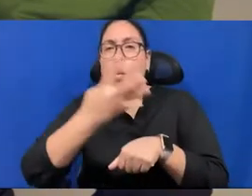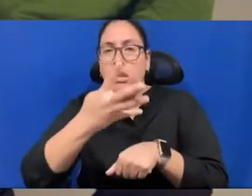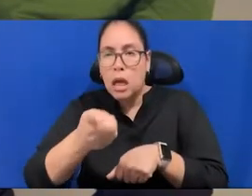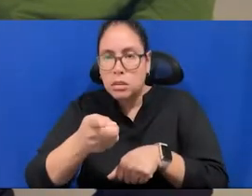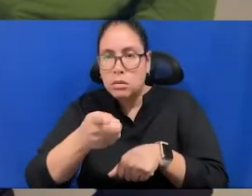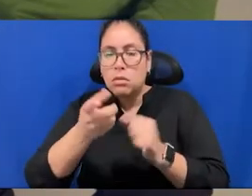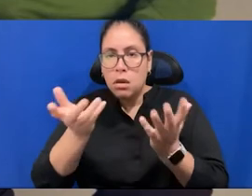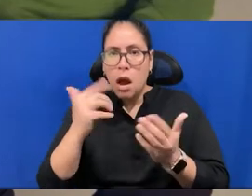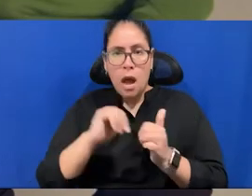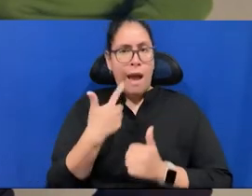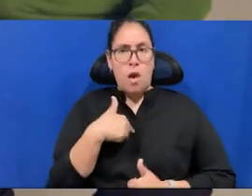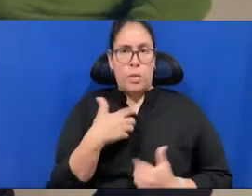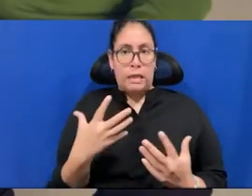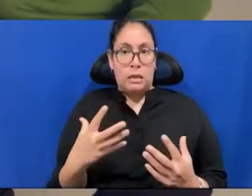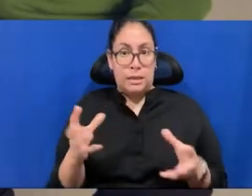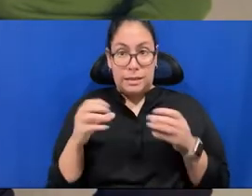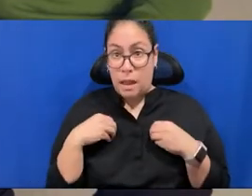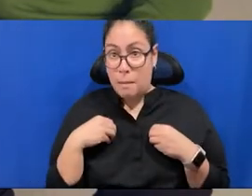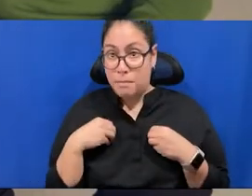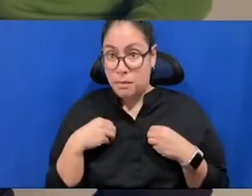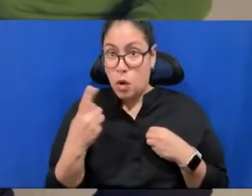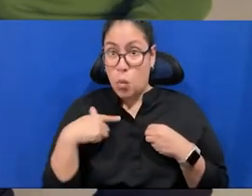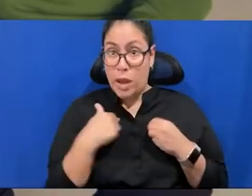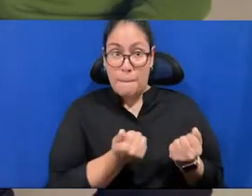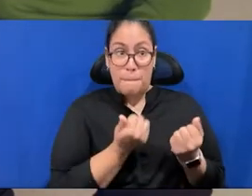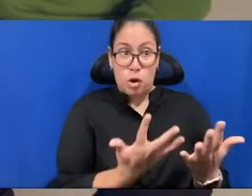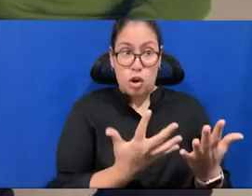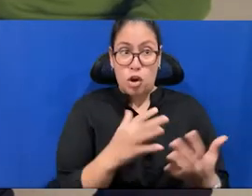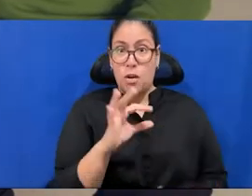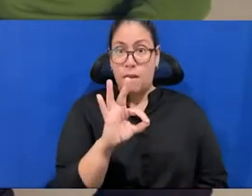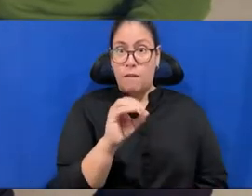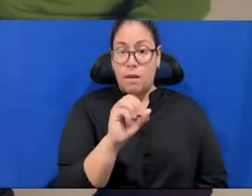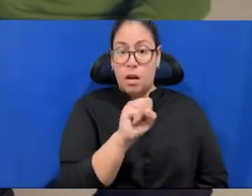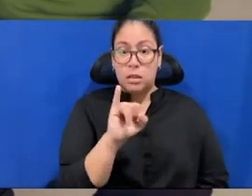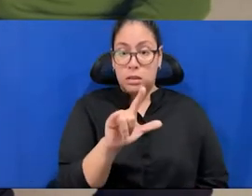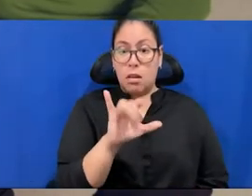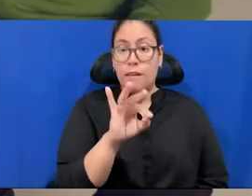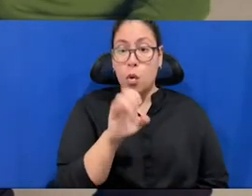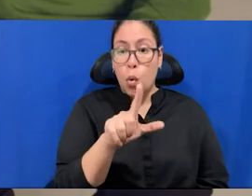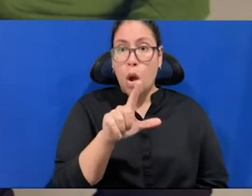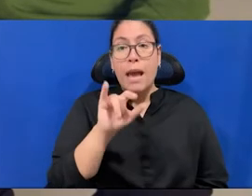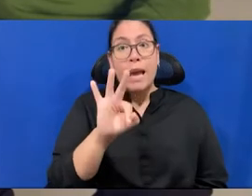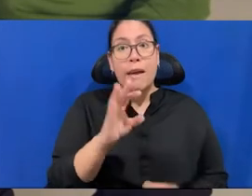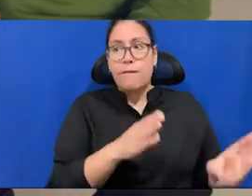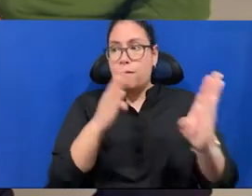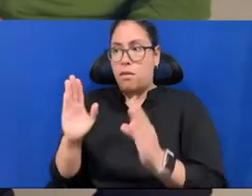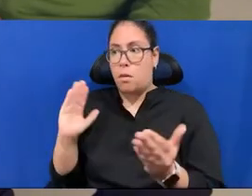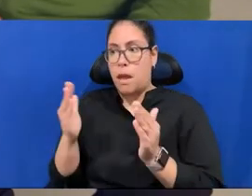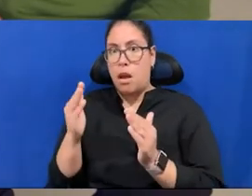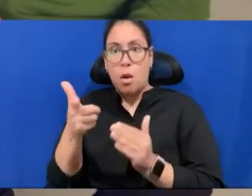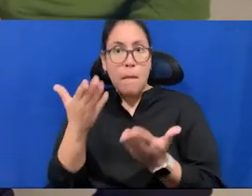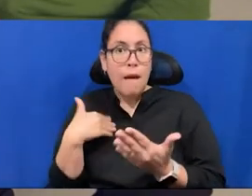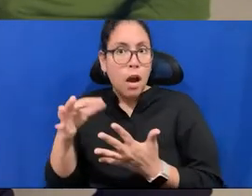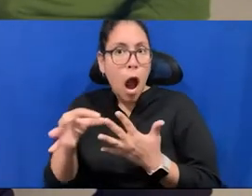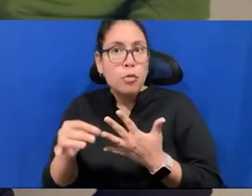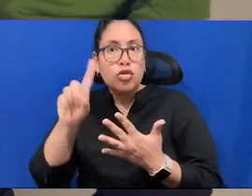and we will burn zero fossil fuel, zero carbon, just moved by the wind, and, you know, this time that we need to give, and today, you know, it's